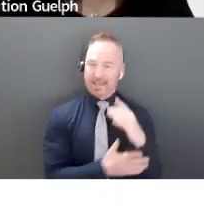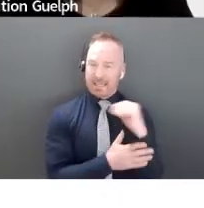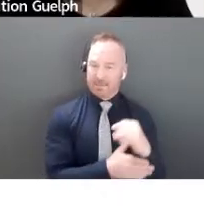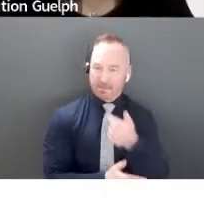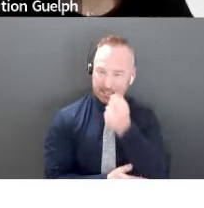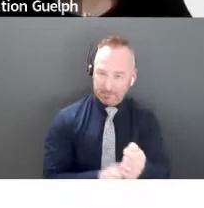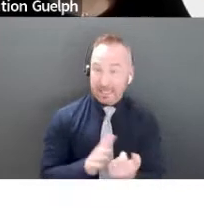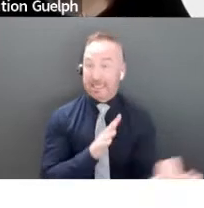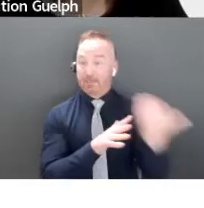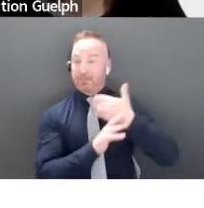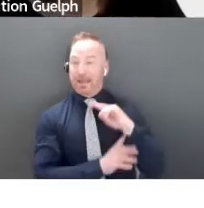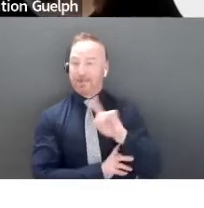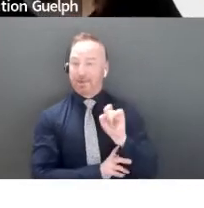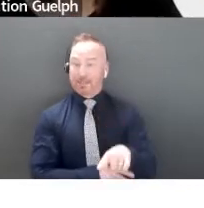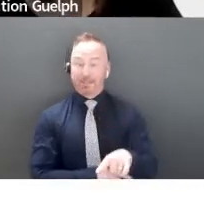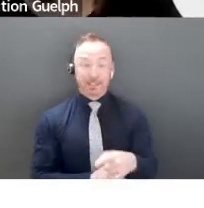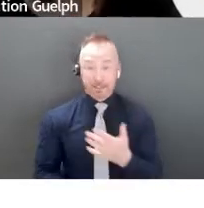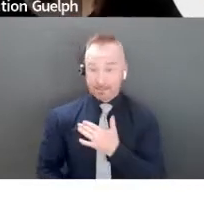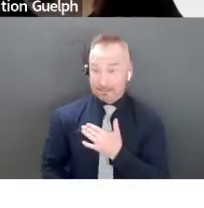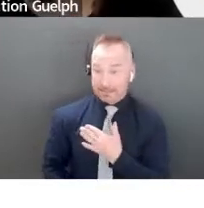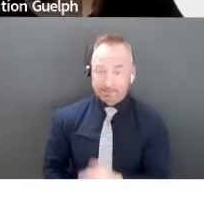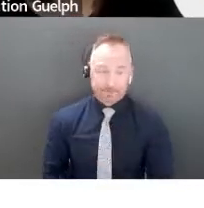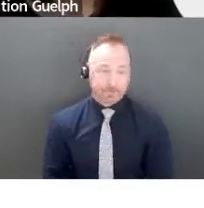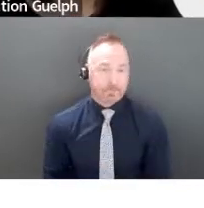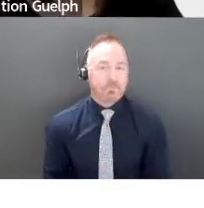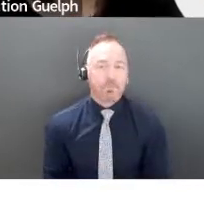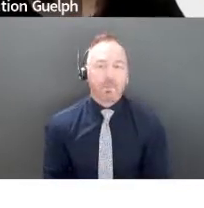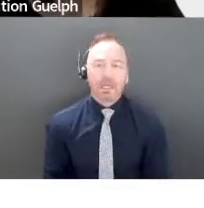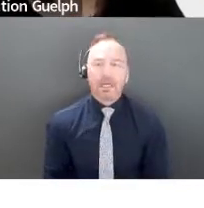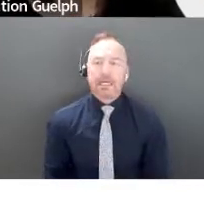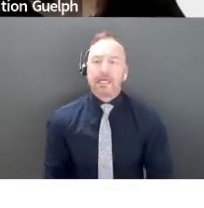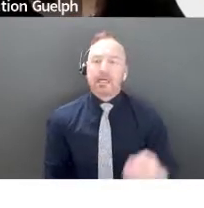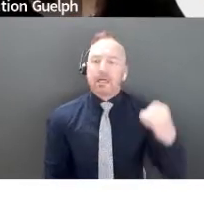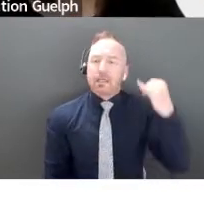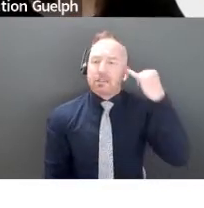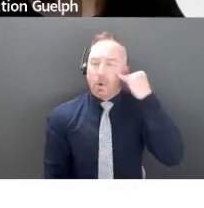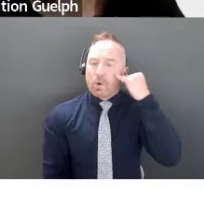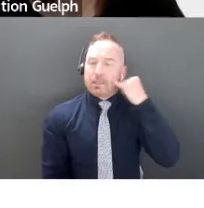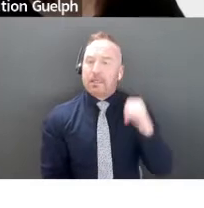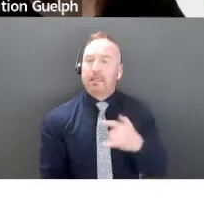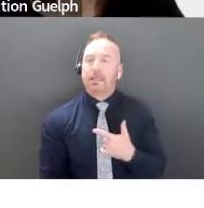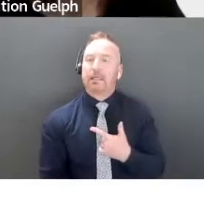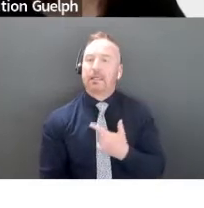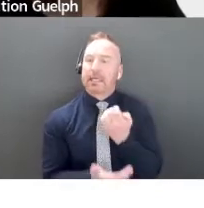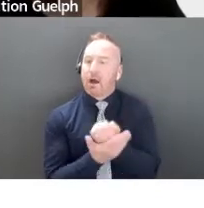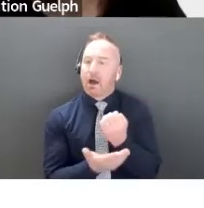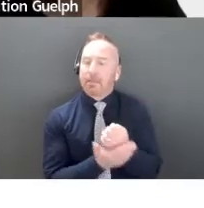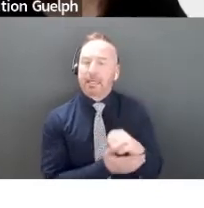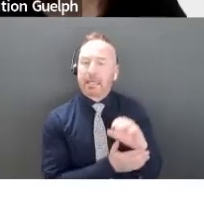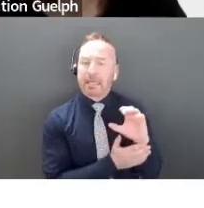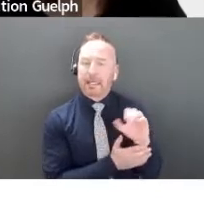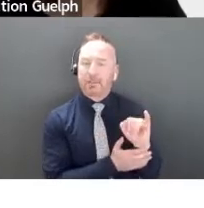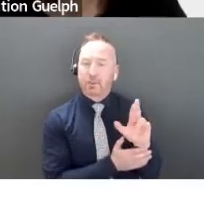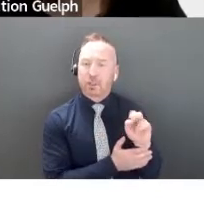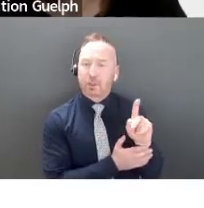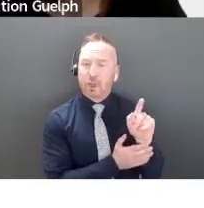another question, Melissa, please. Um, just about circular economy, circular economy, explanations and graphics seem